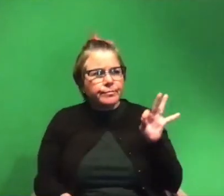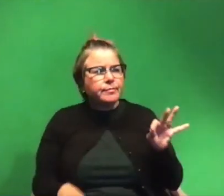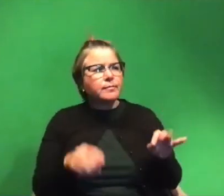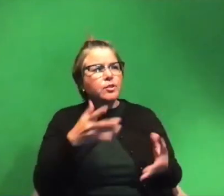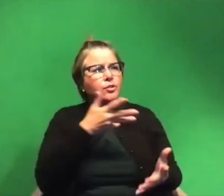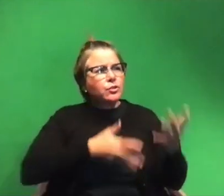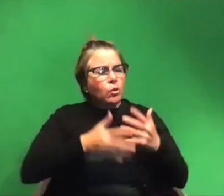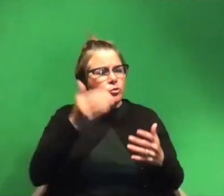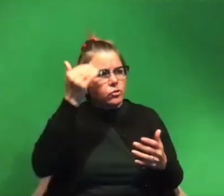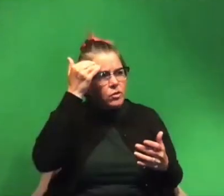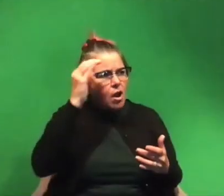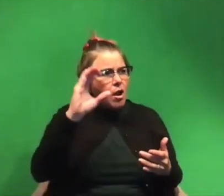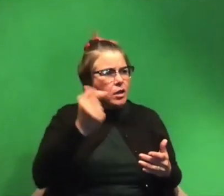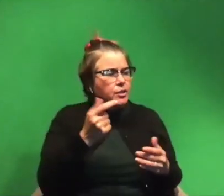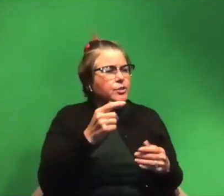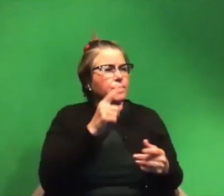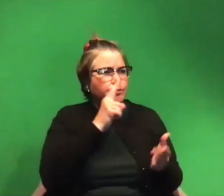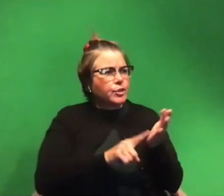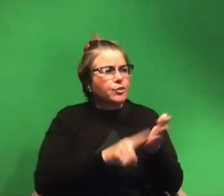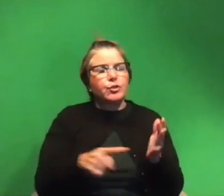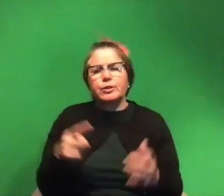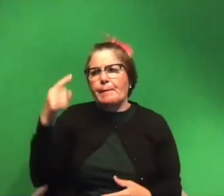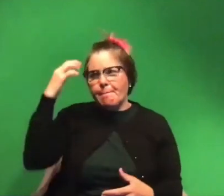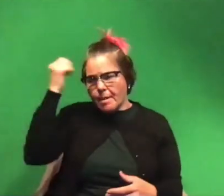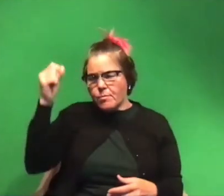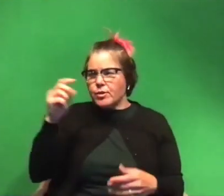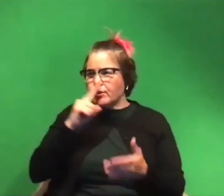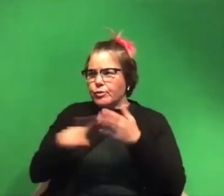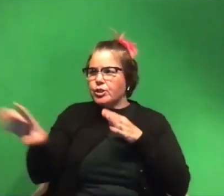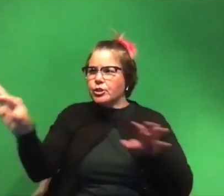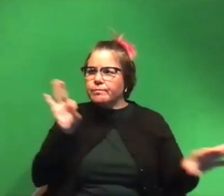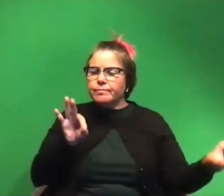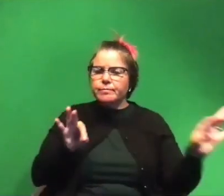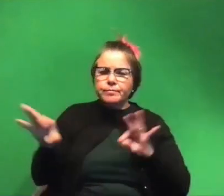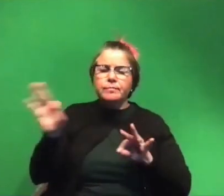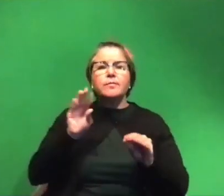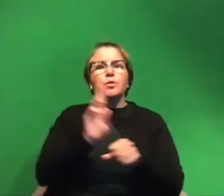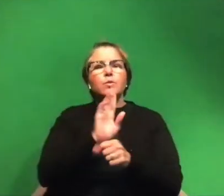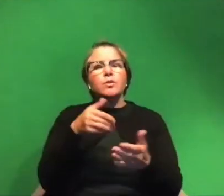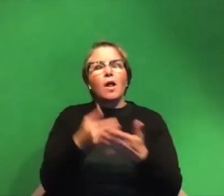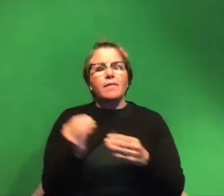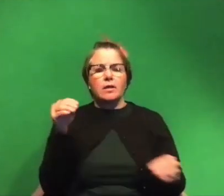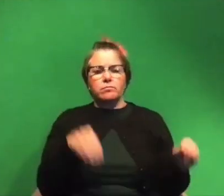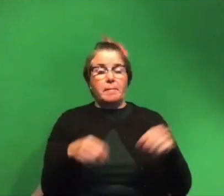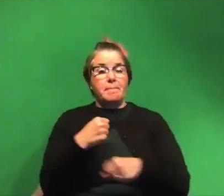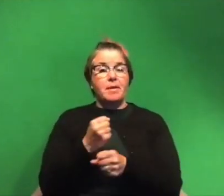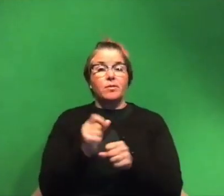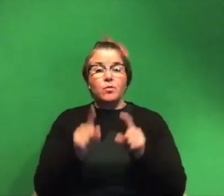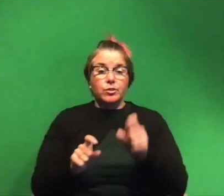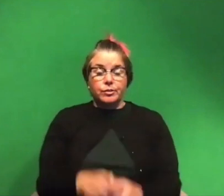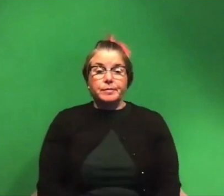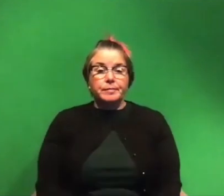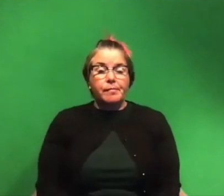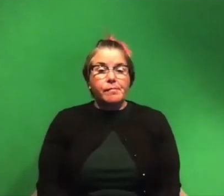cognition research we take a little bit from memory research and then use all of that to form our questions um and so there's